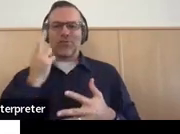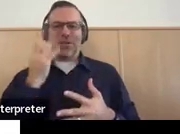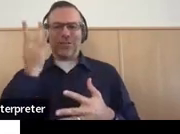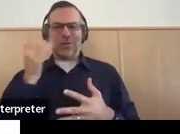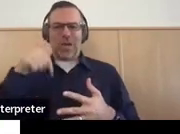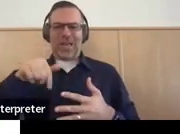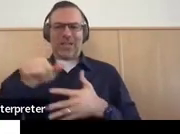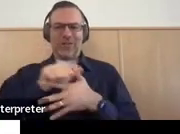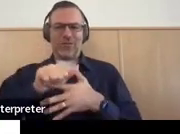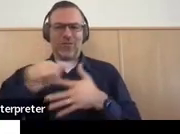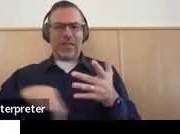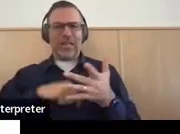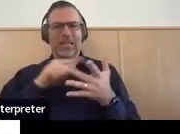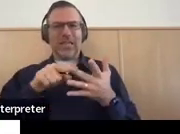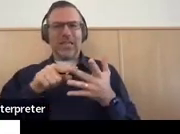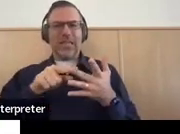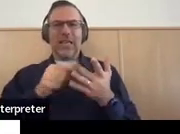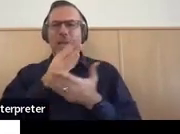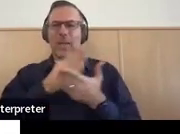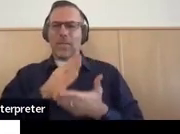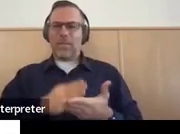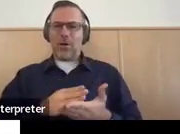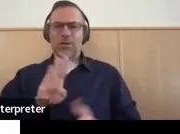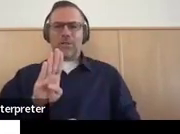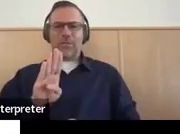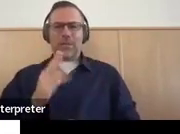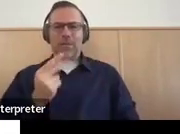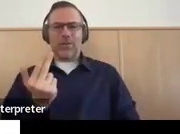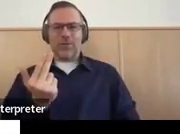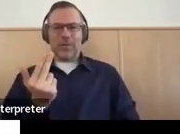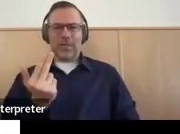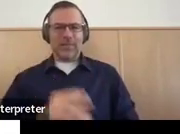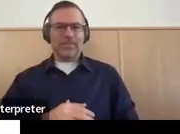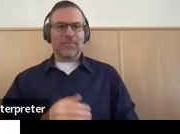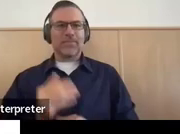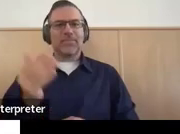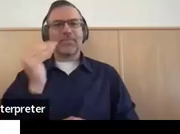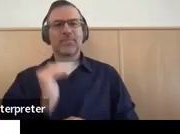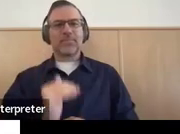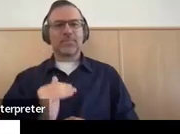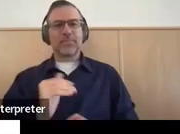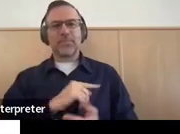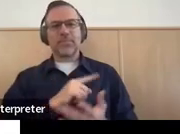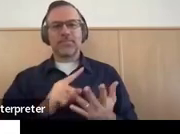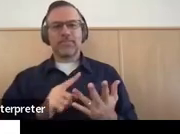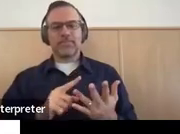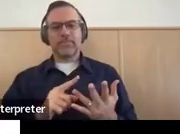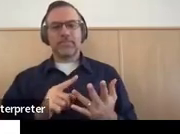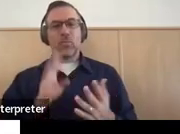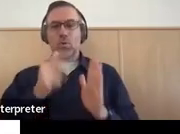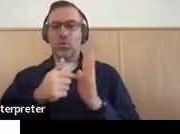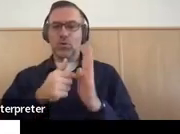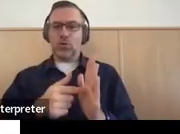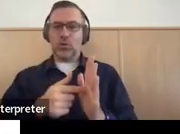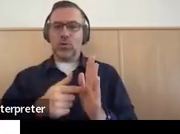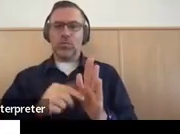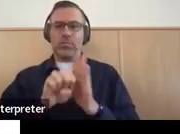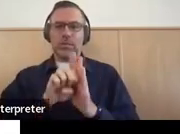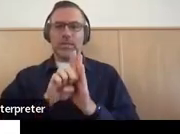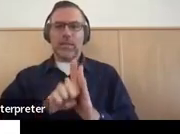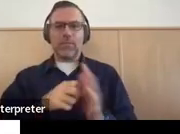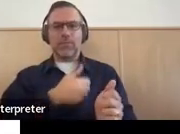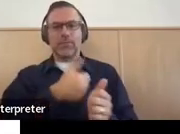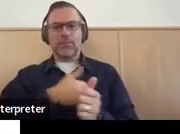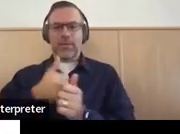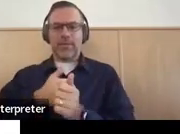pieces and parts of the B13 indicator, we'll look at examples of each section of a